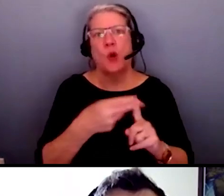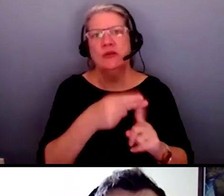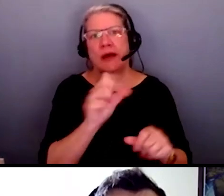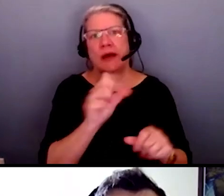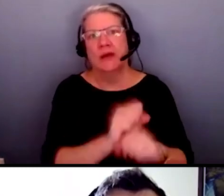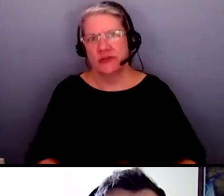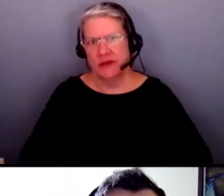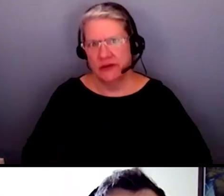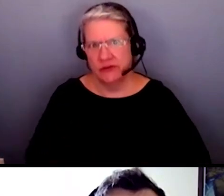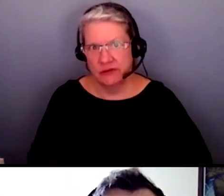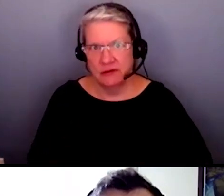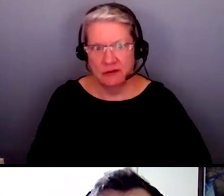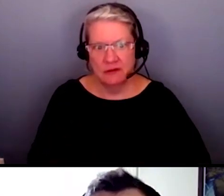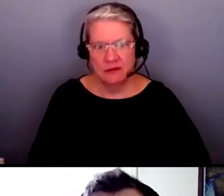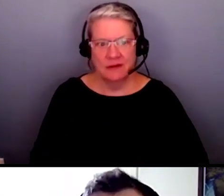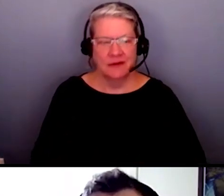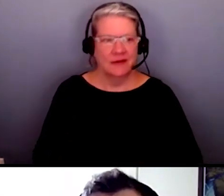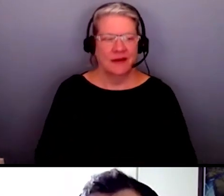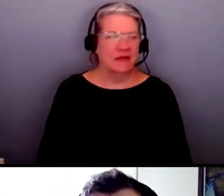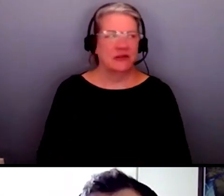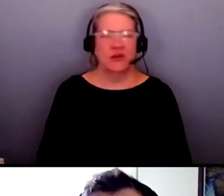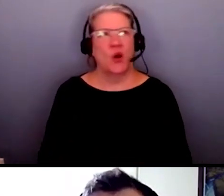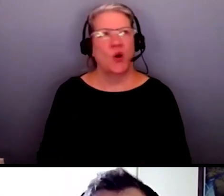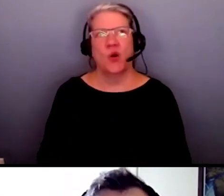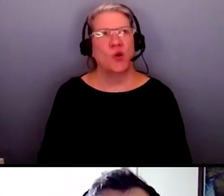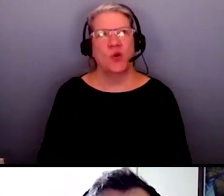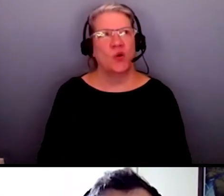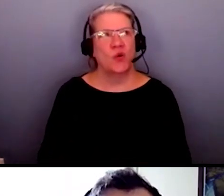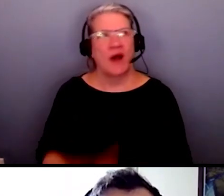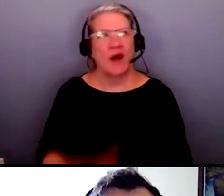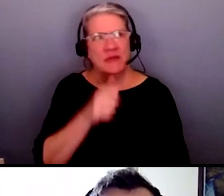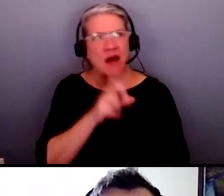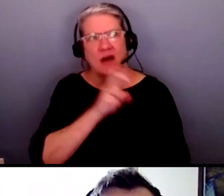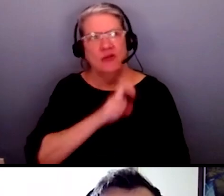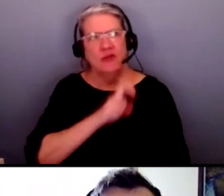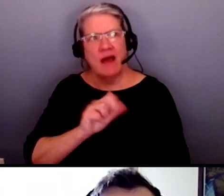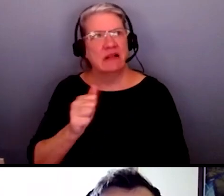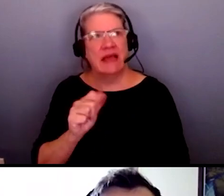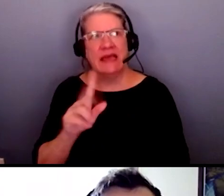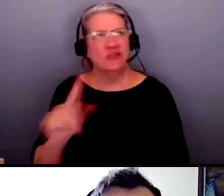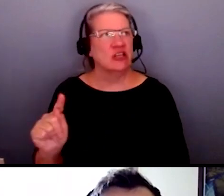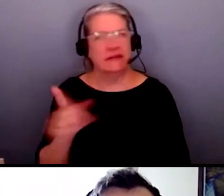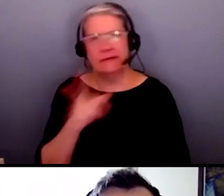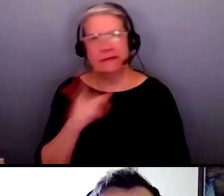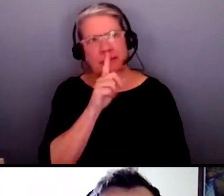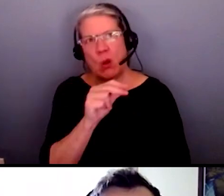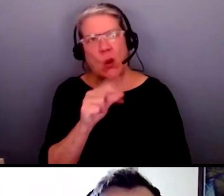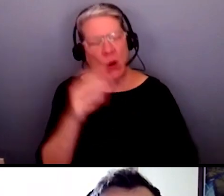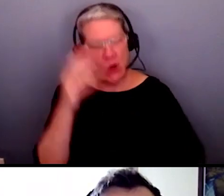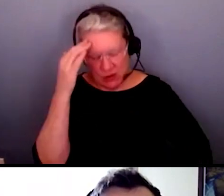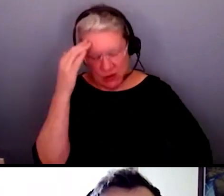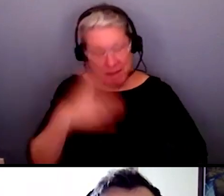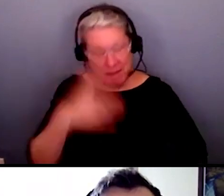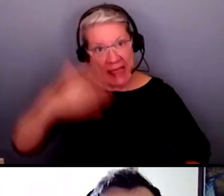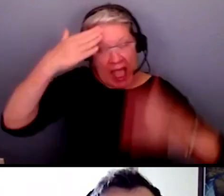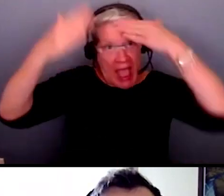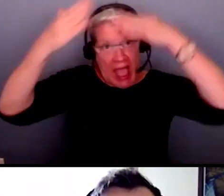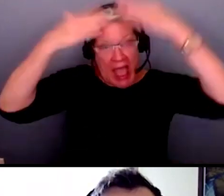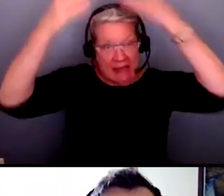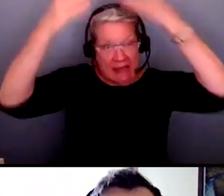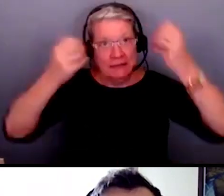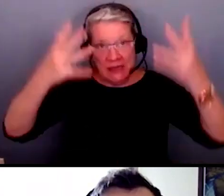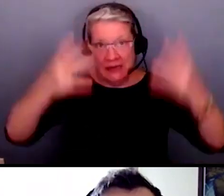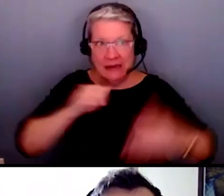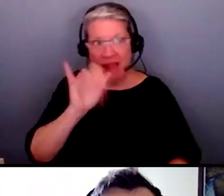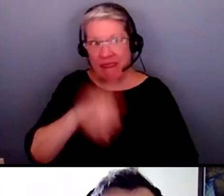and i'm like okay i'm not adding travel agent to the list of things that i am doing um as soon